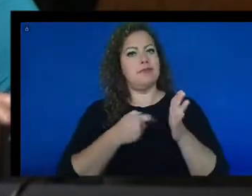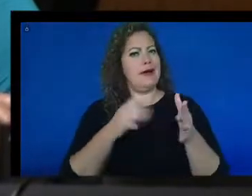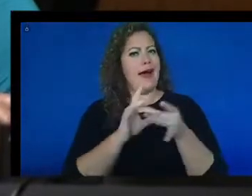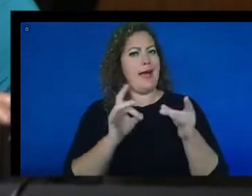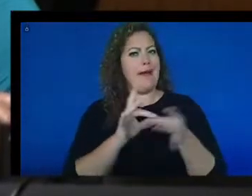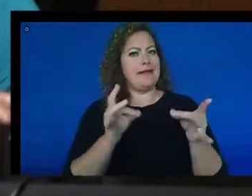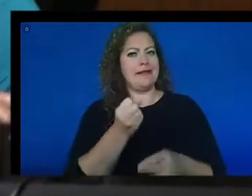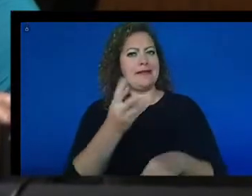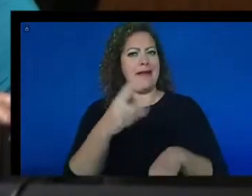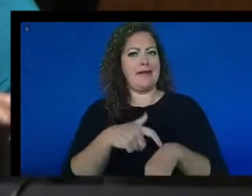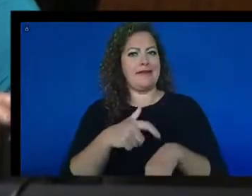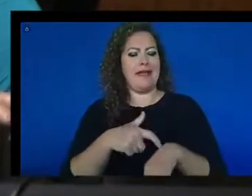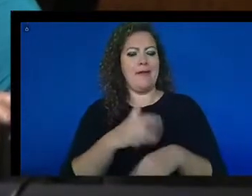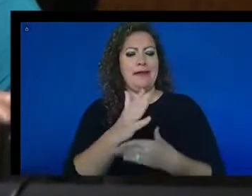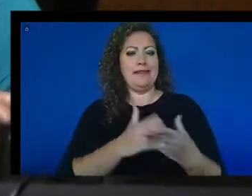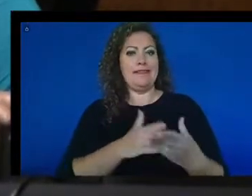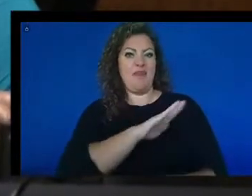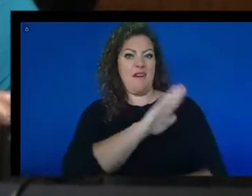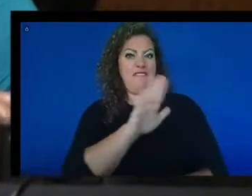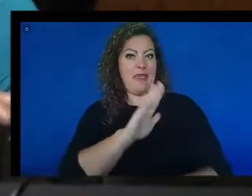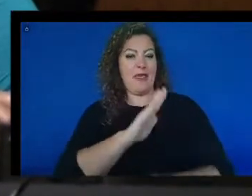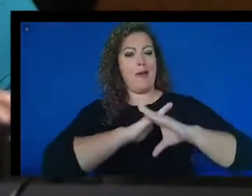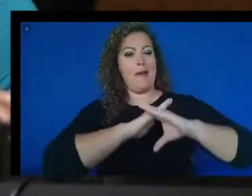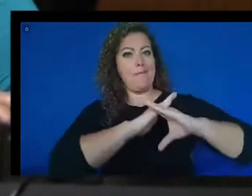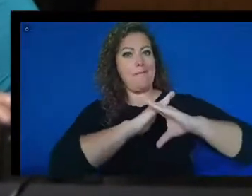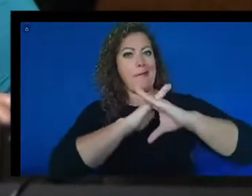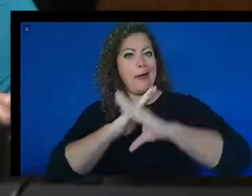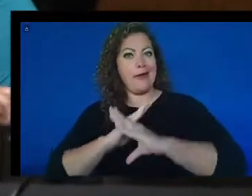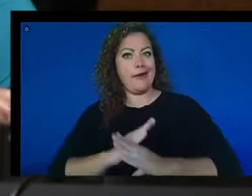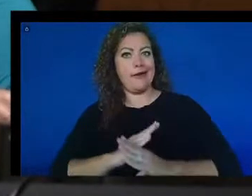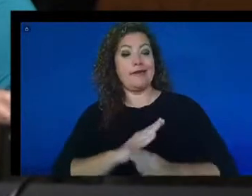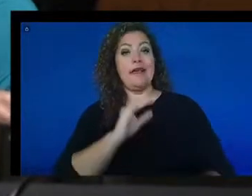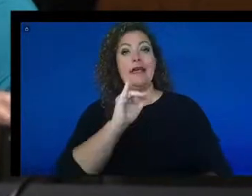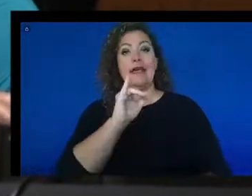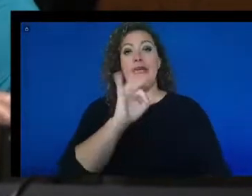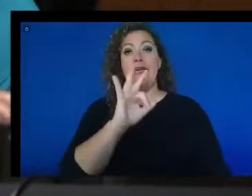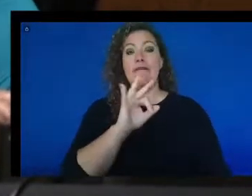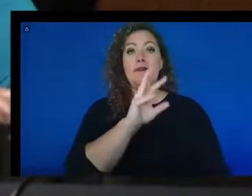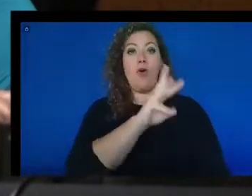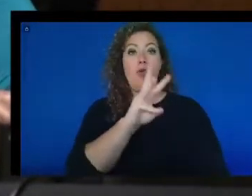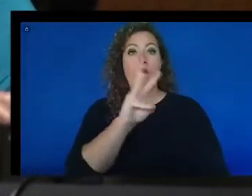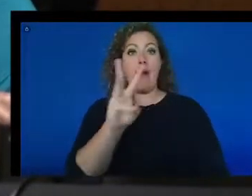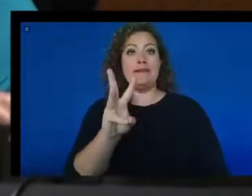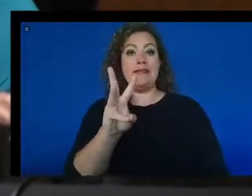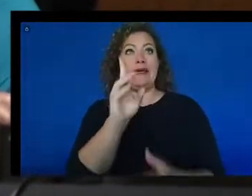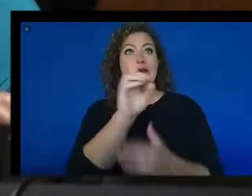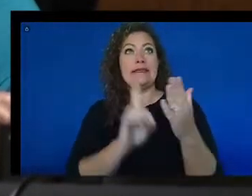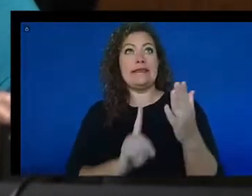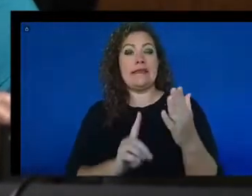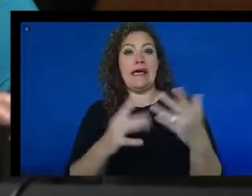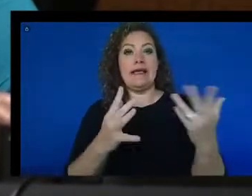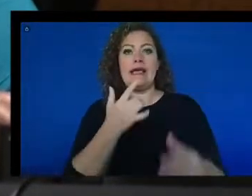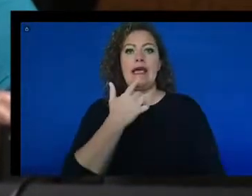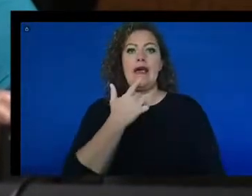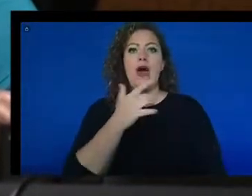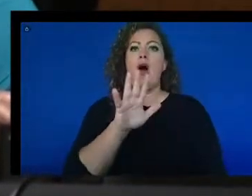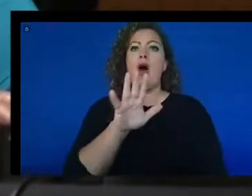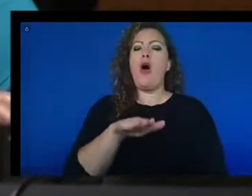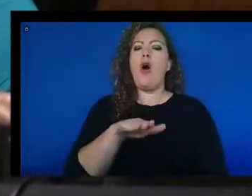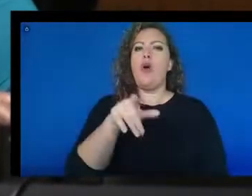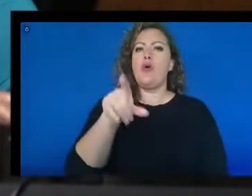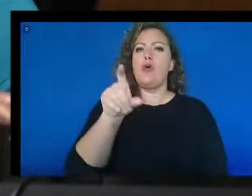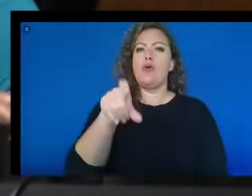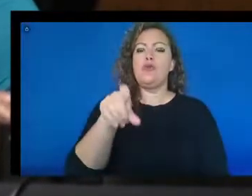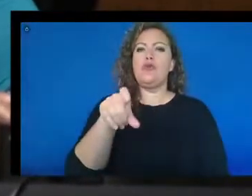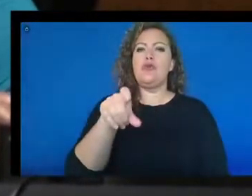some of the barriers that they have, if websites are designed, oh, that you just need to tab, if you open